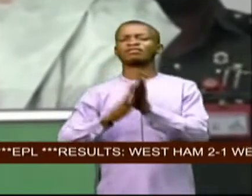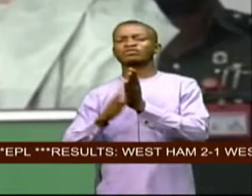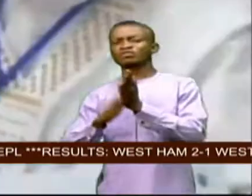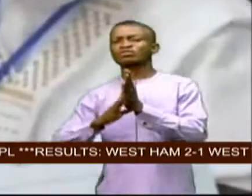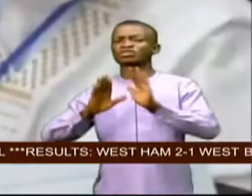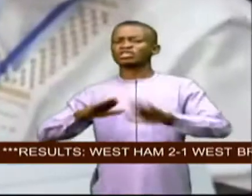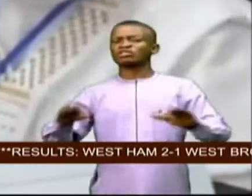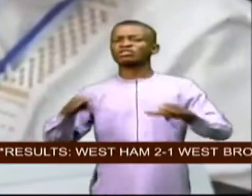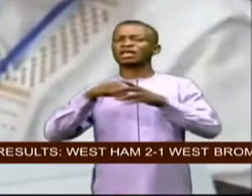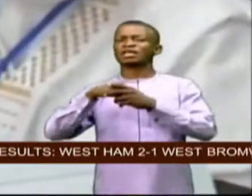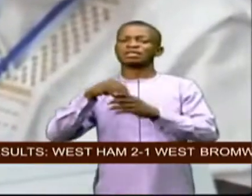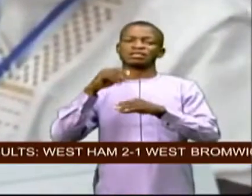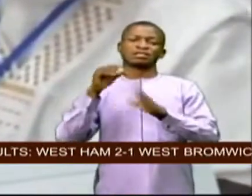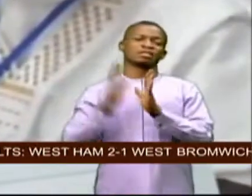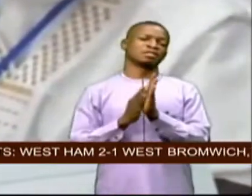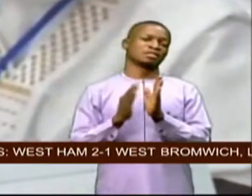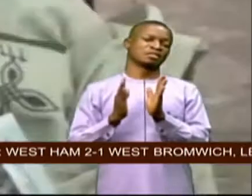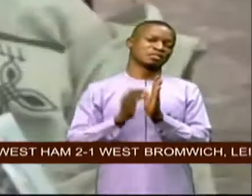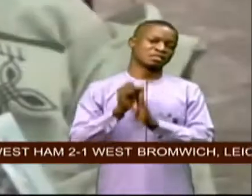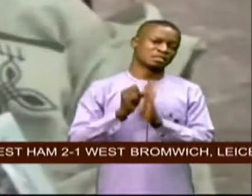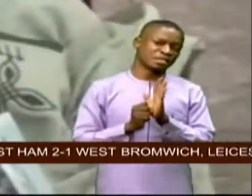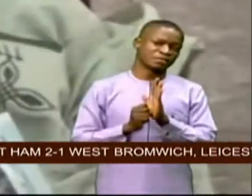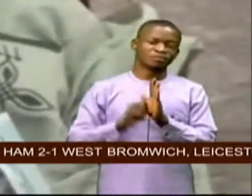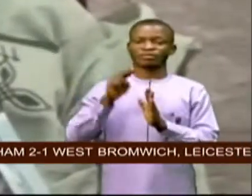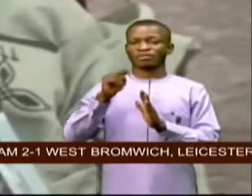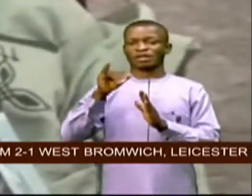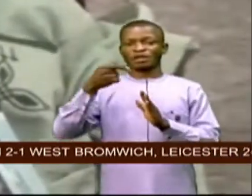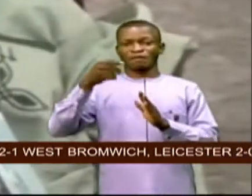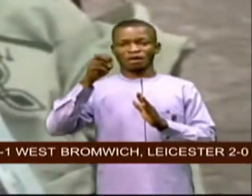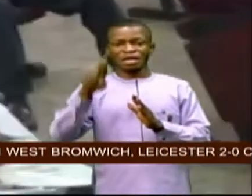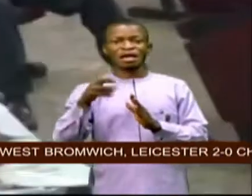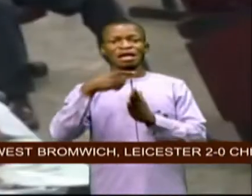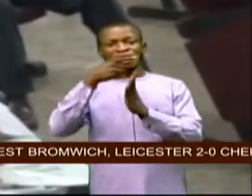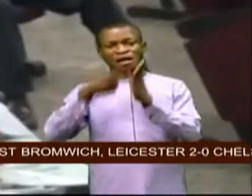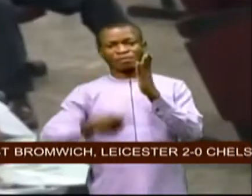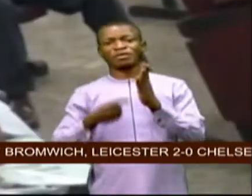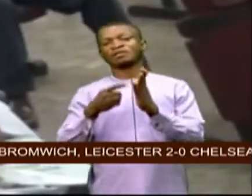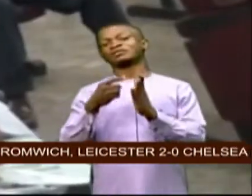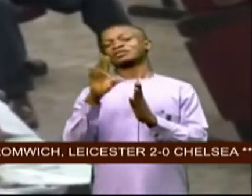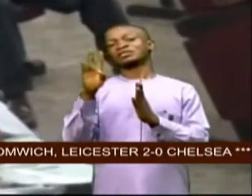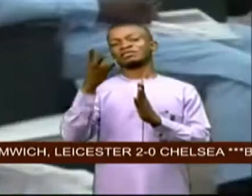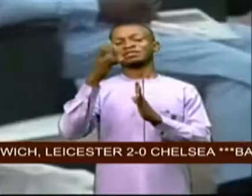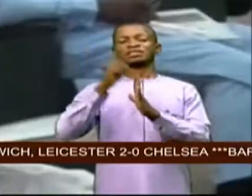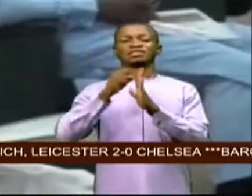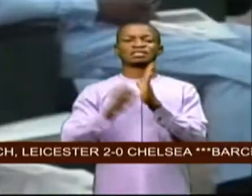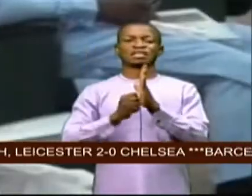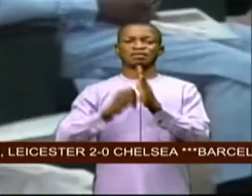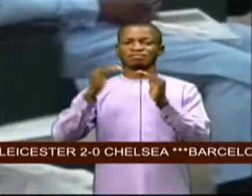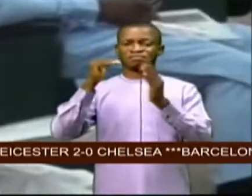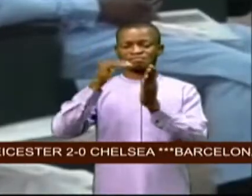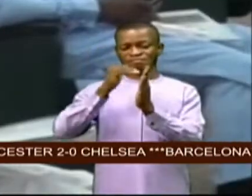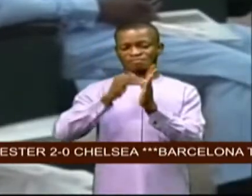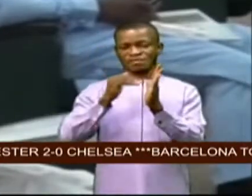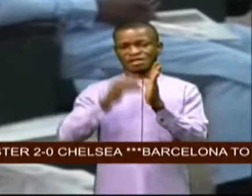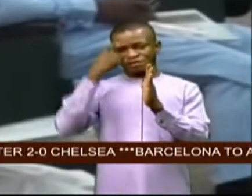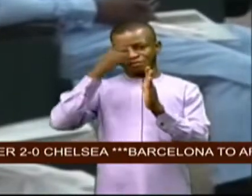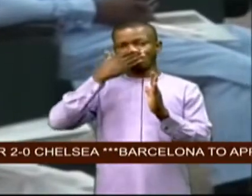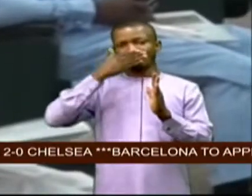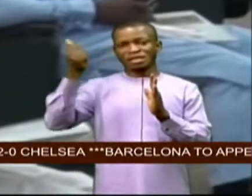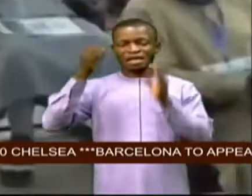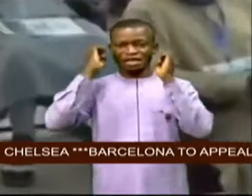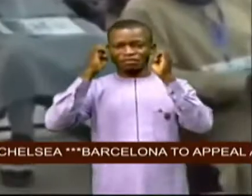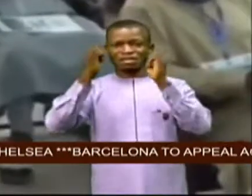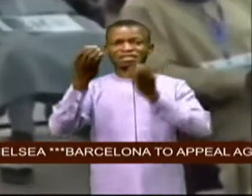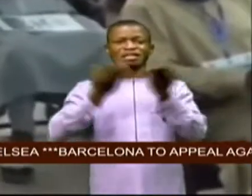the state niger state is among the 17 focal states enlisted for the better education service delivery for